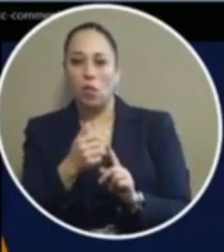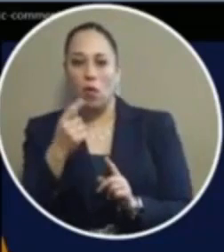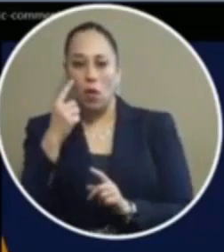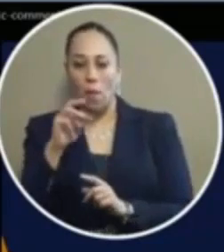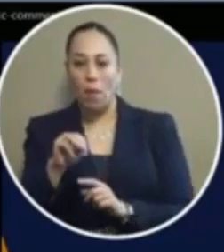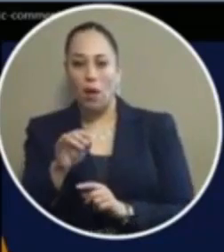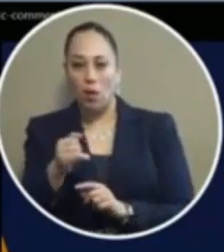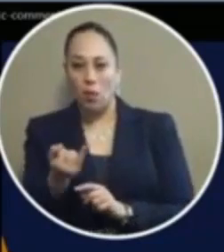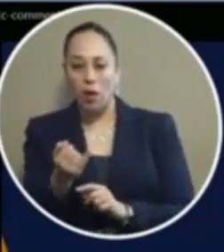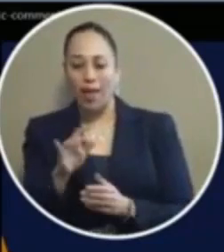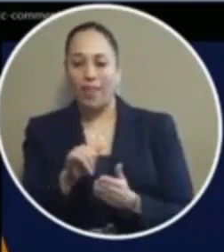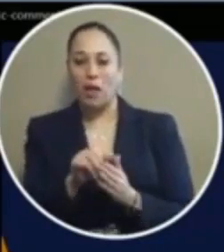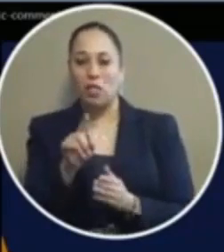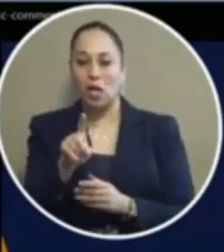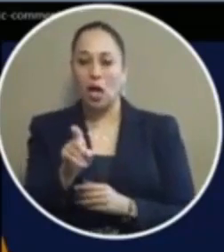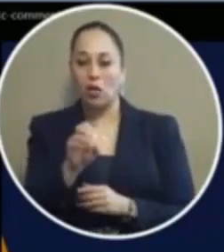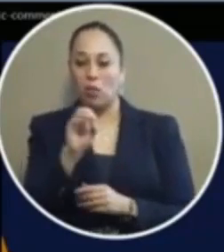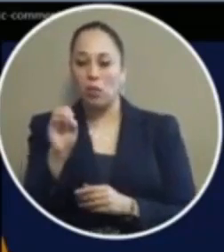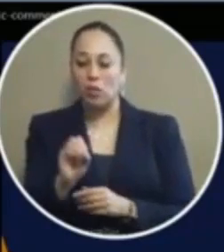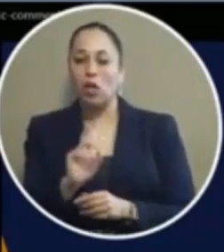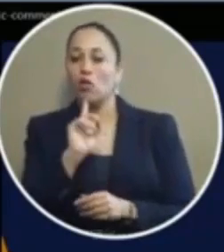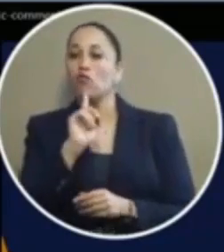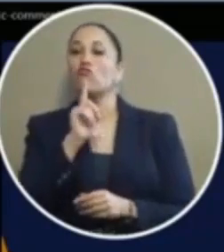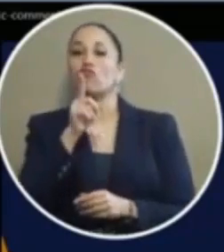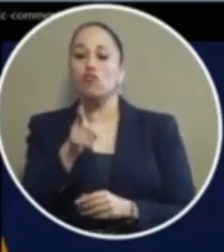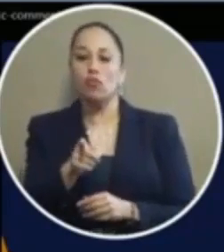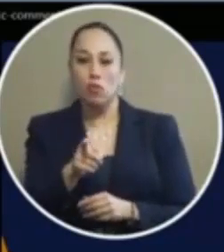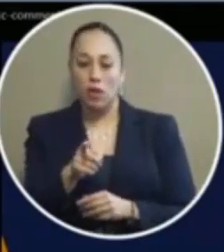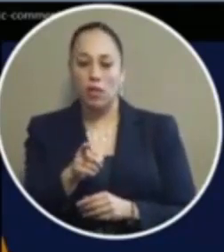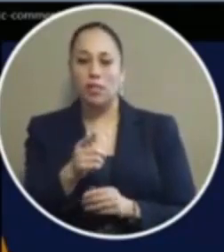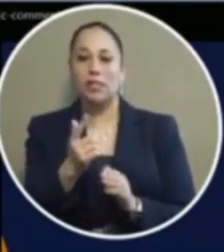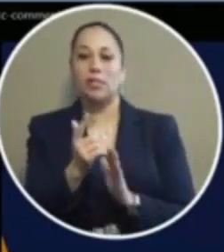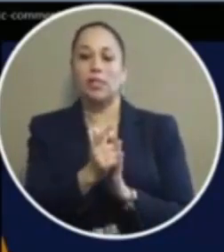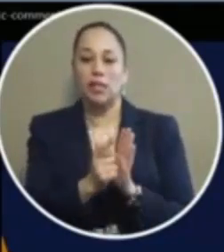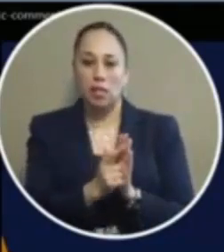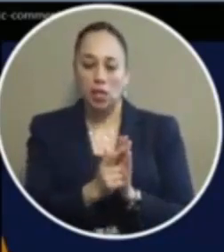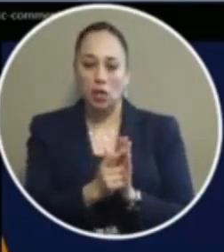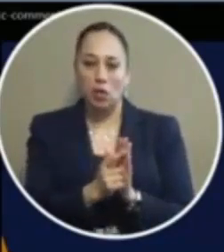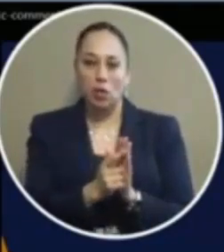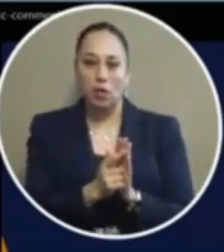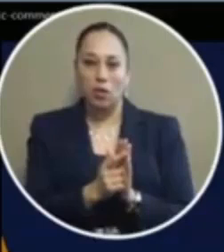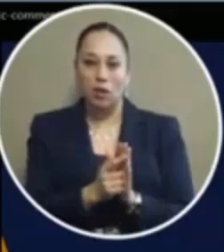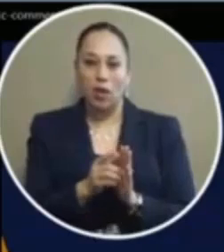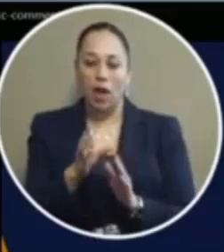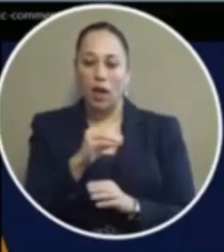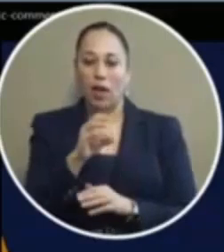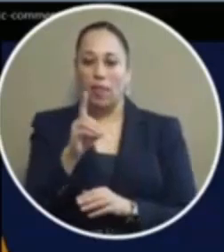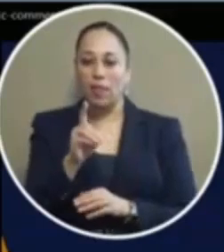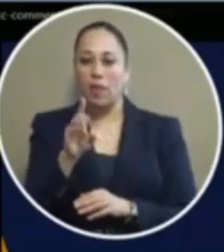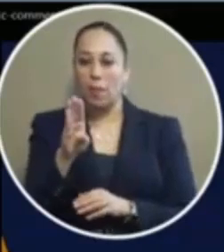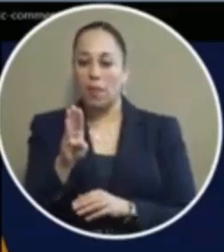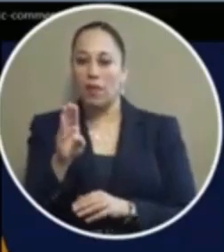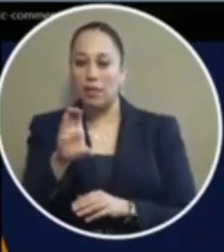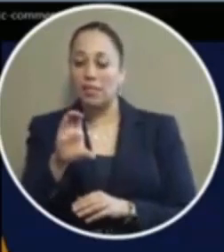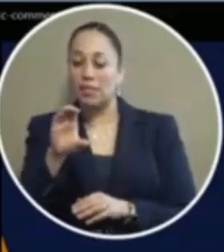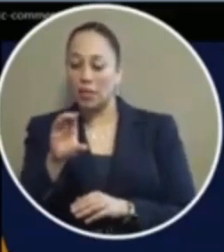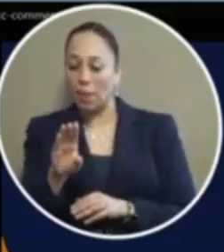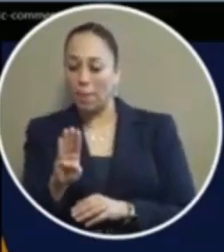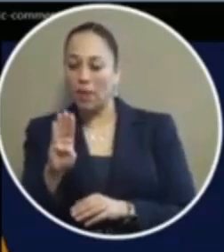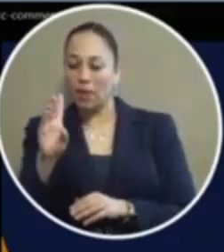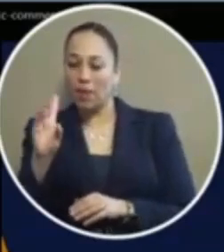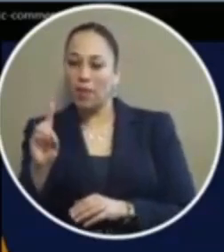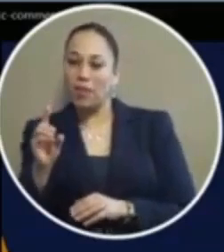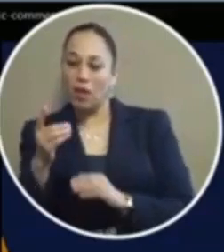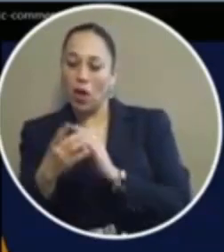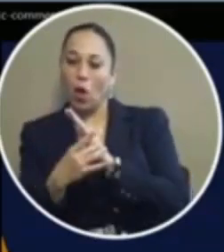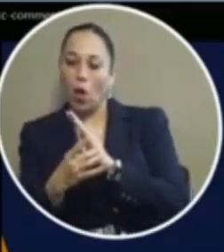can't even a hundred percent prove if it is legal cbd hemp flower cbd oil or a cbd vape